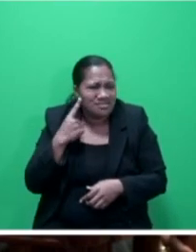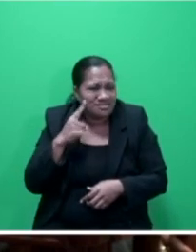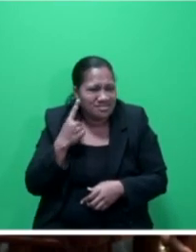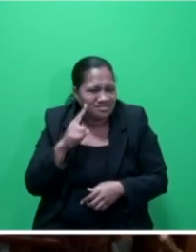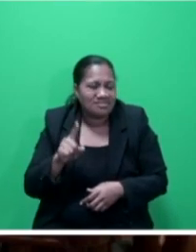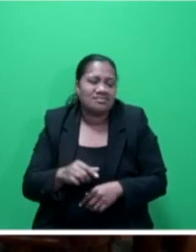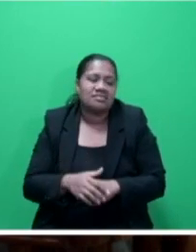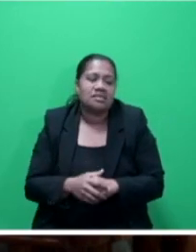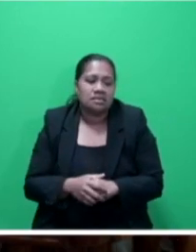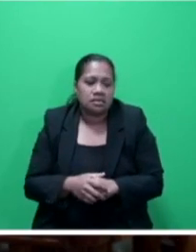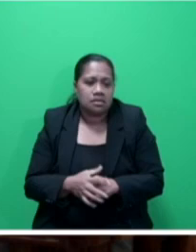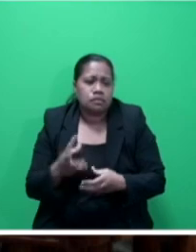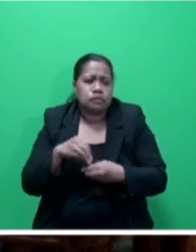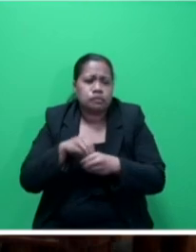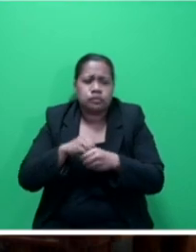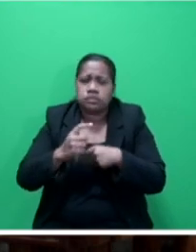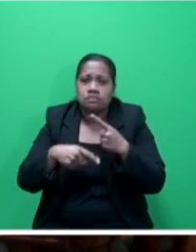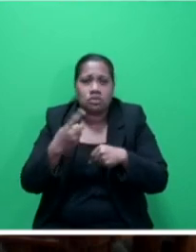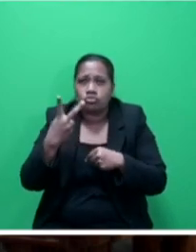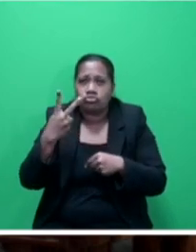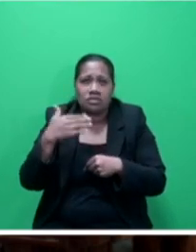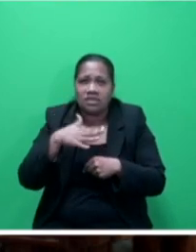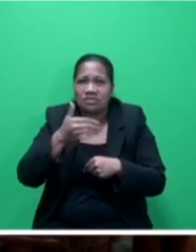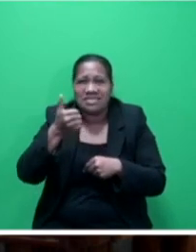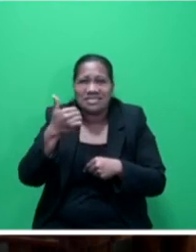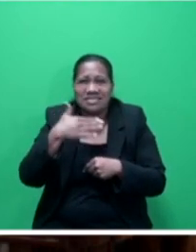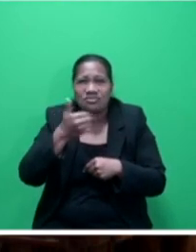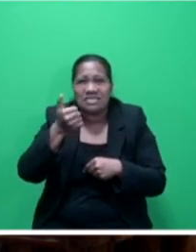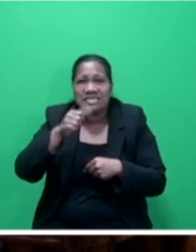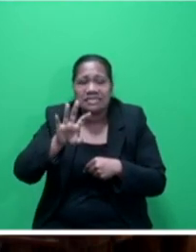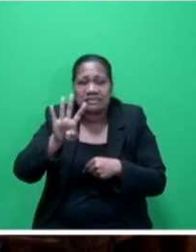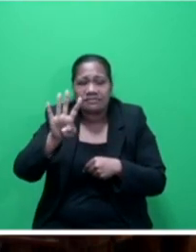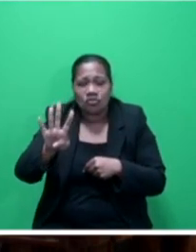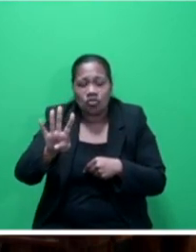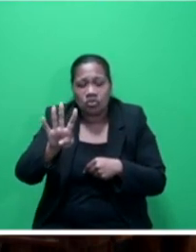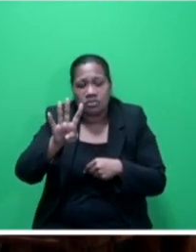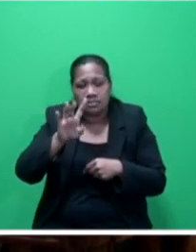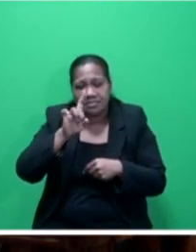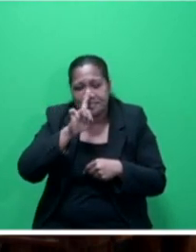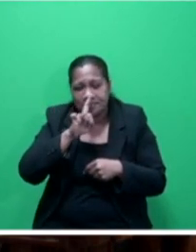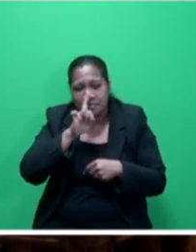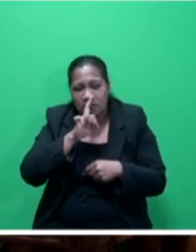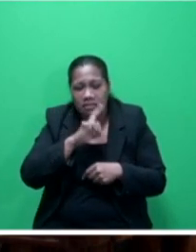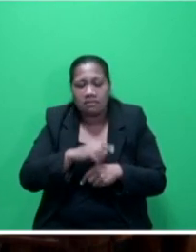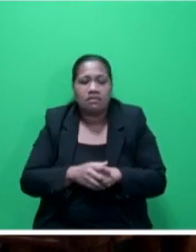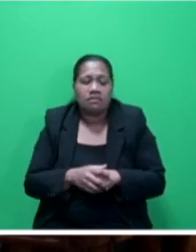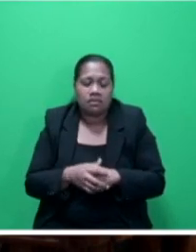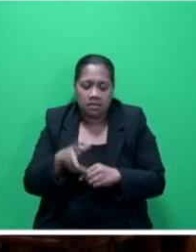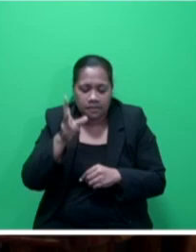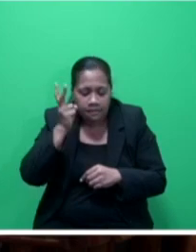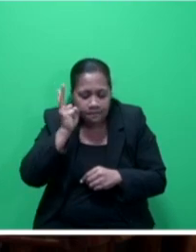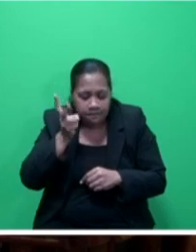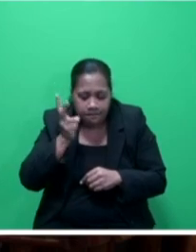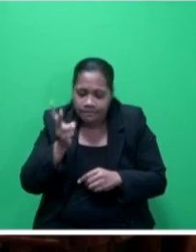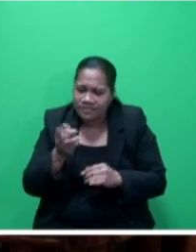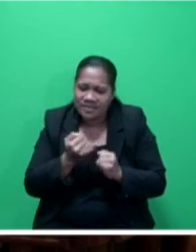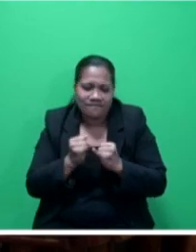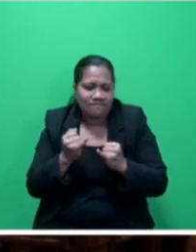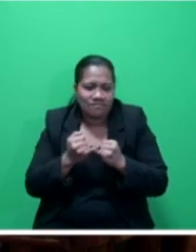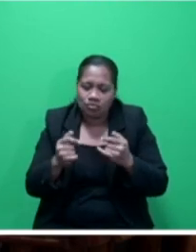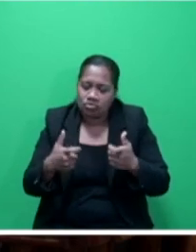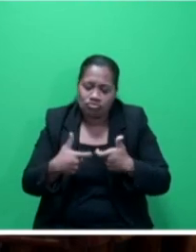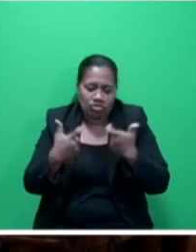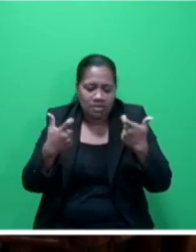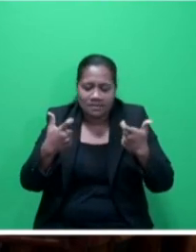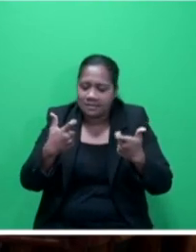involved about 2,664 personnel. So, again, Mr. Speaker, sir, it's a very challenging time,